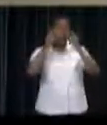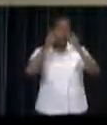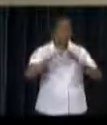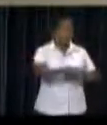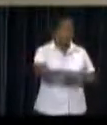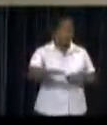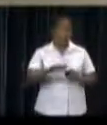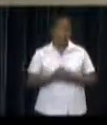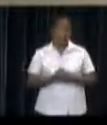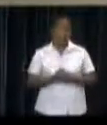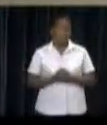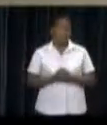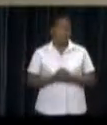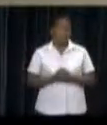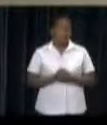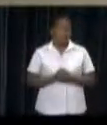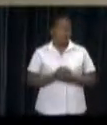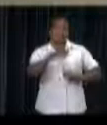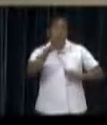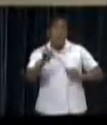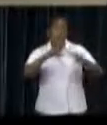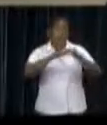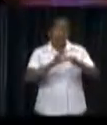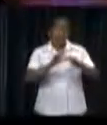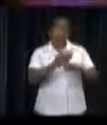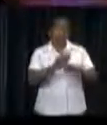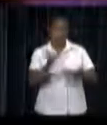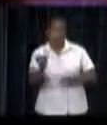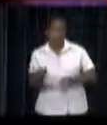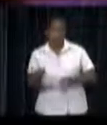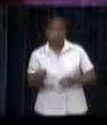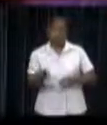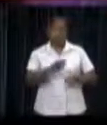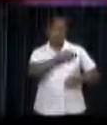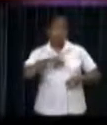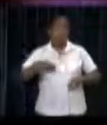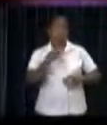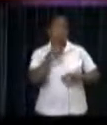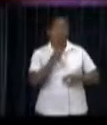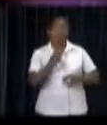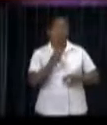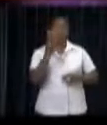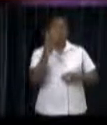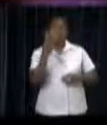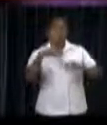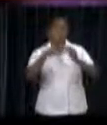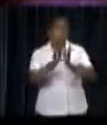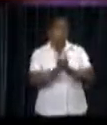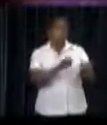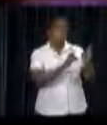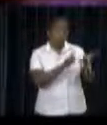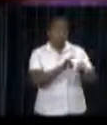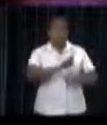architects. Finally, President Bautiser talked about the speech which he held during his visit to China.